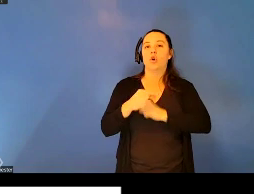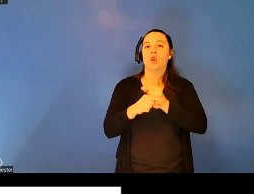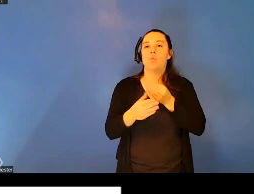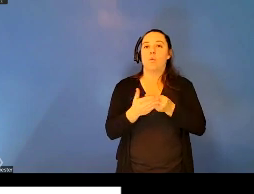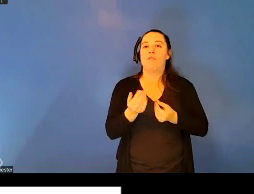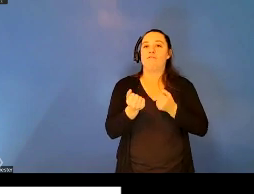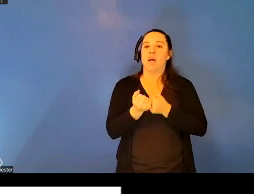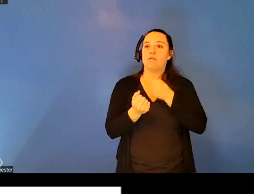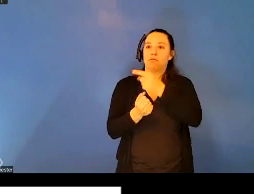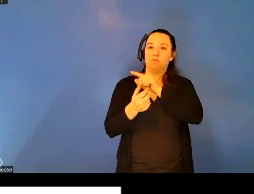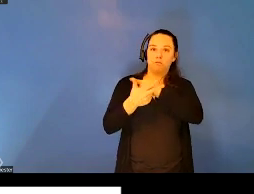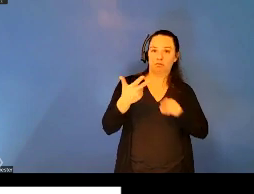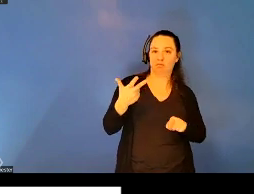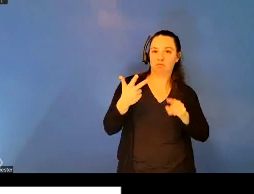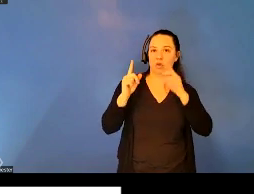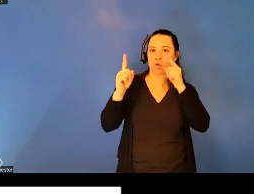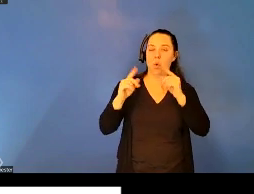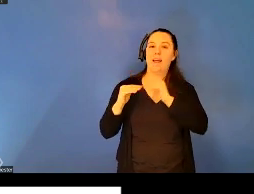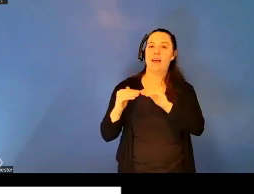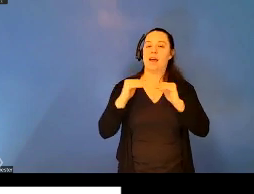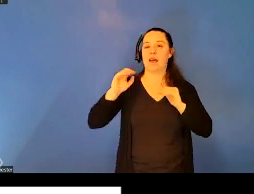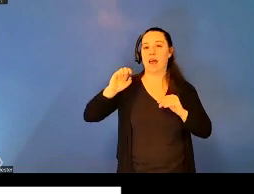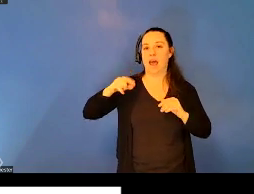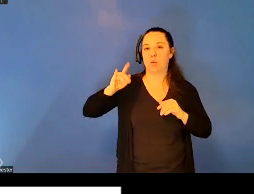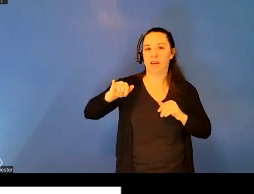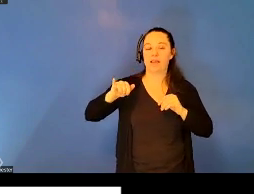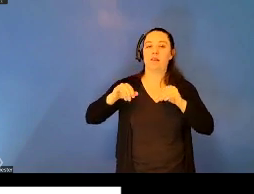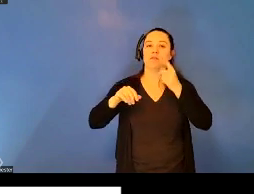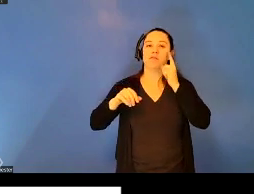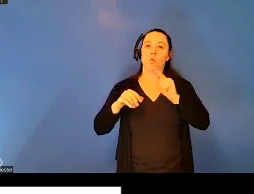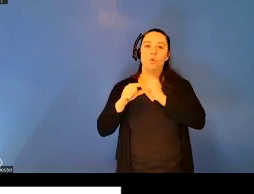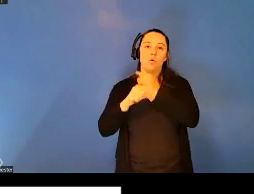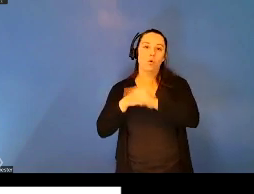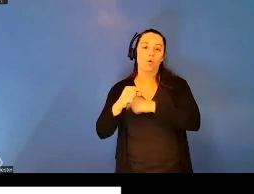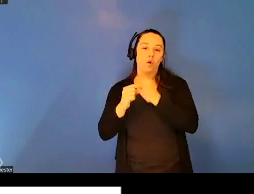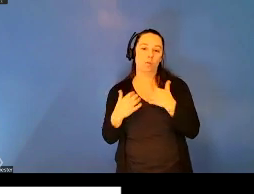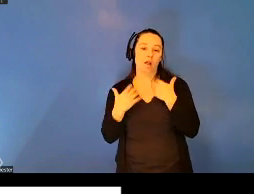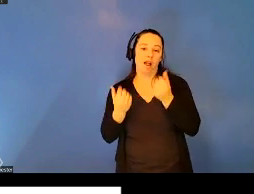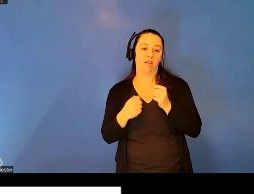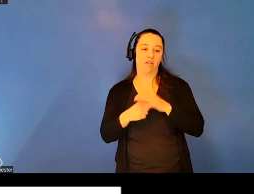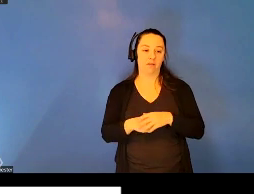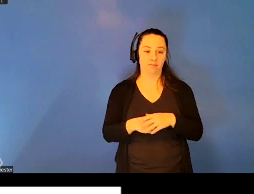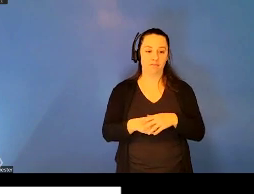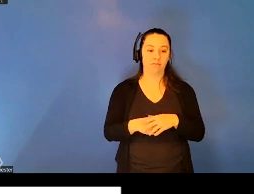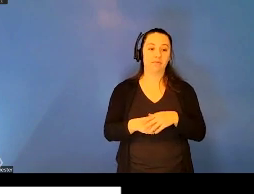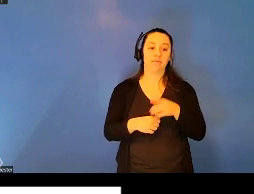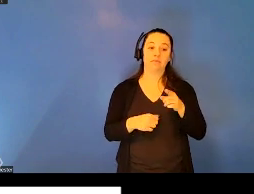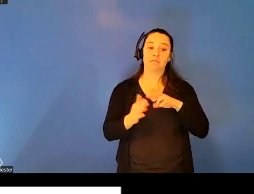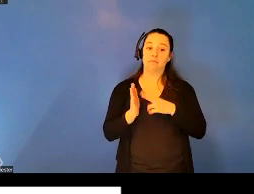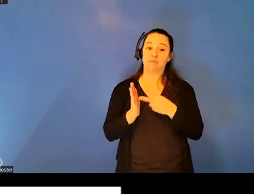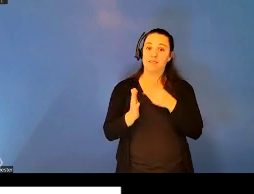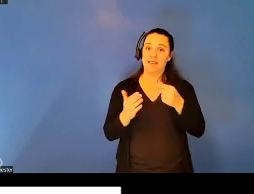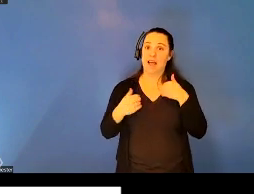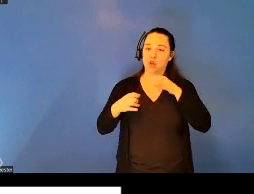outcome, the domain of infectious disease regulations has retained significant uniformity in its vision.